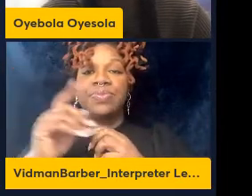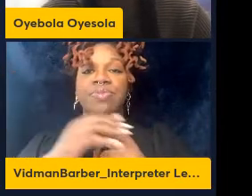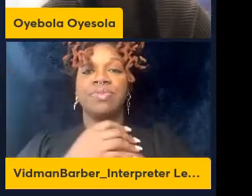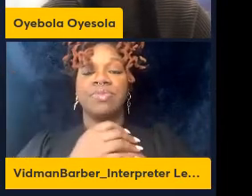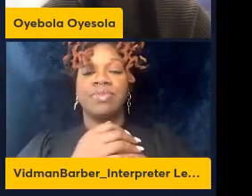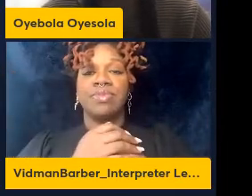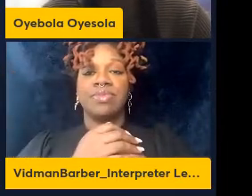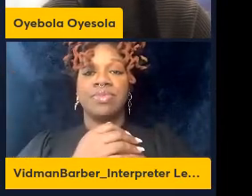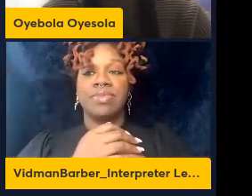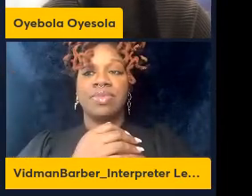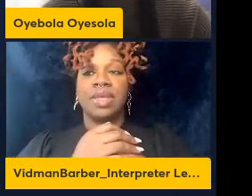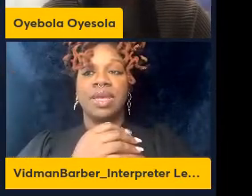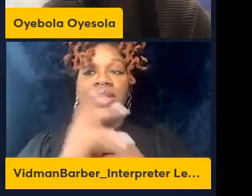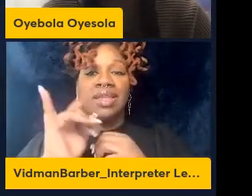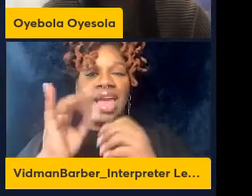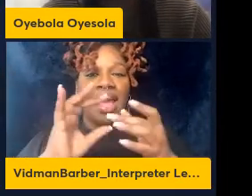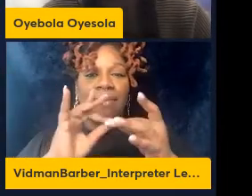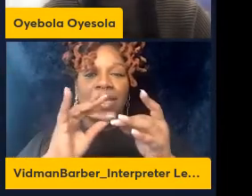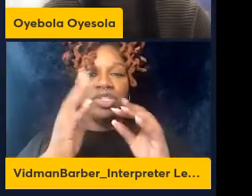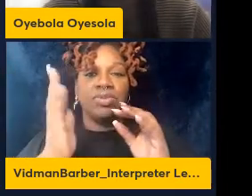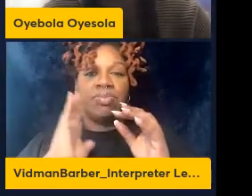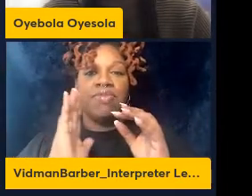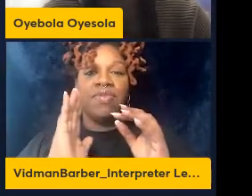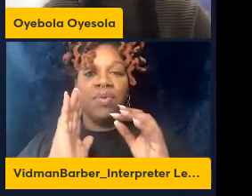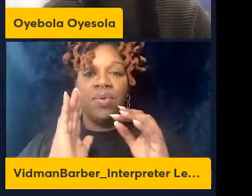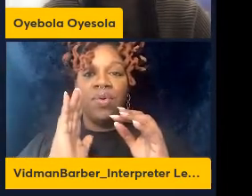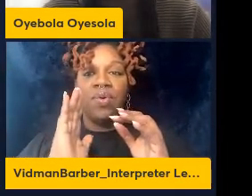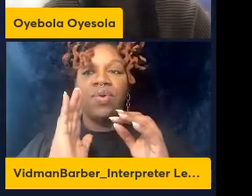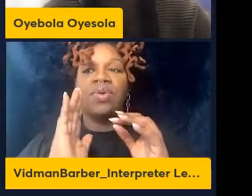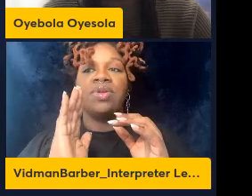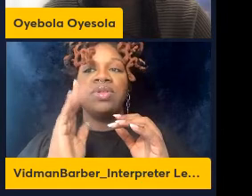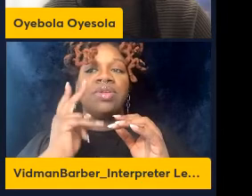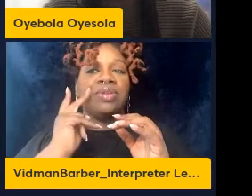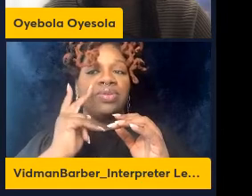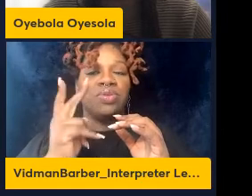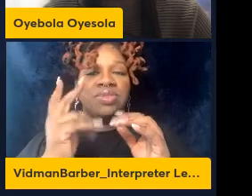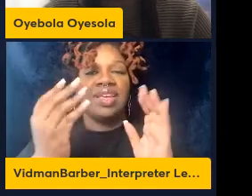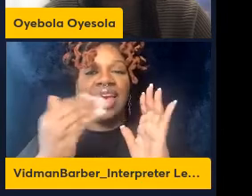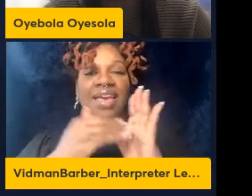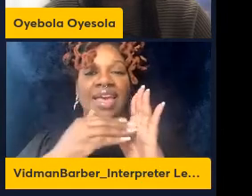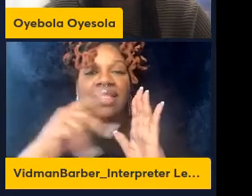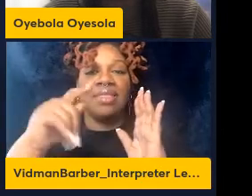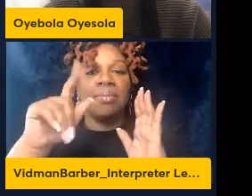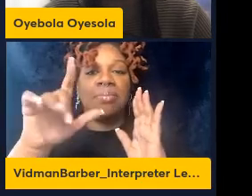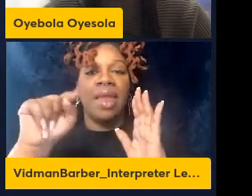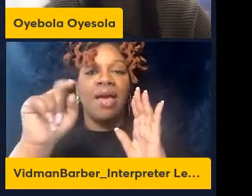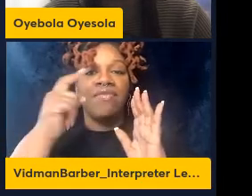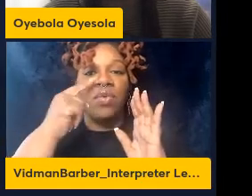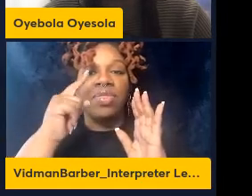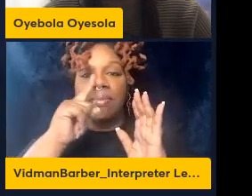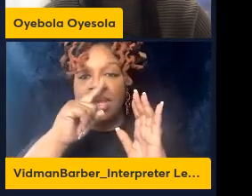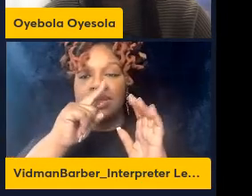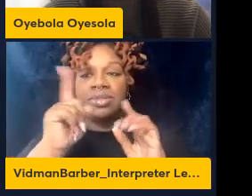and like I said there is that narrowing that we see once the mice is rewarded